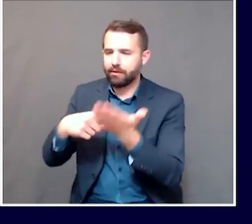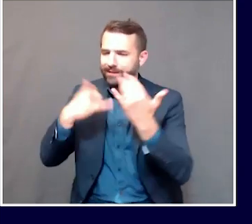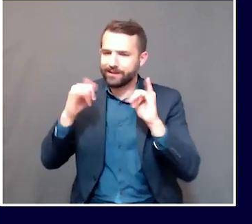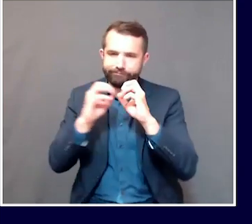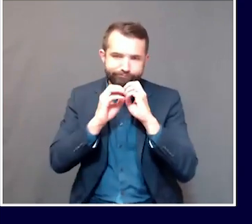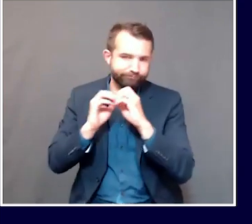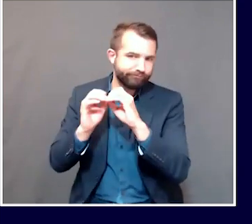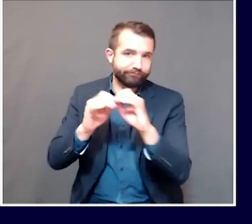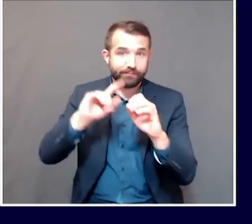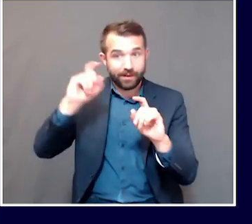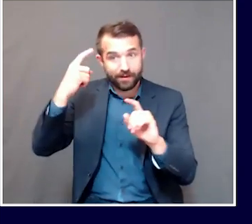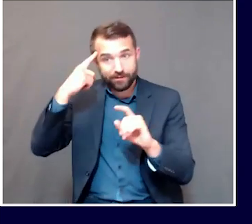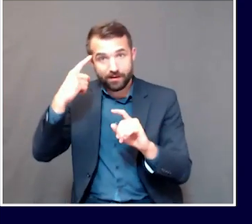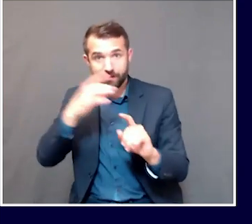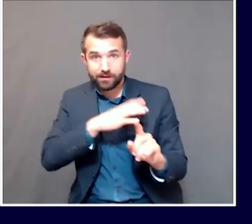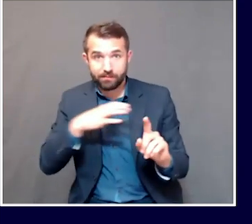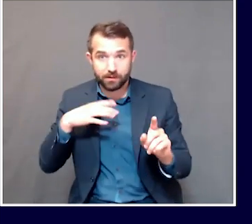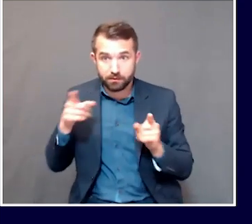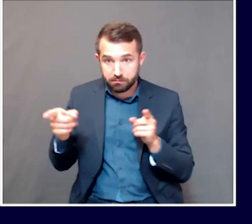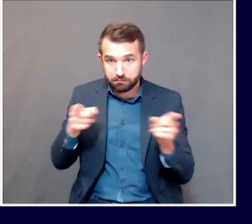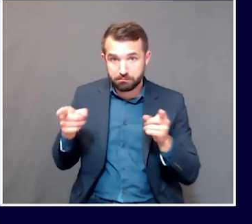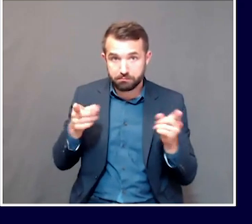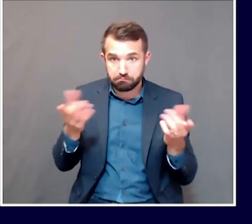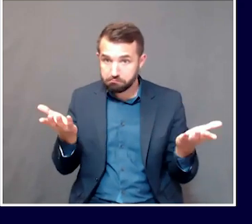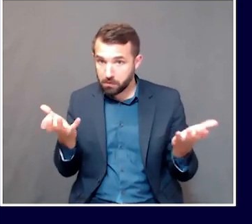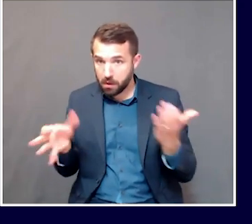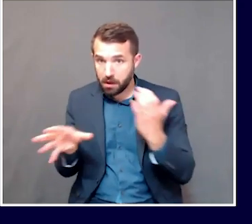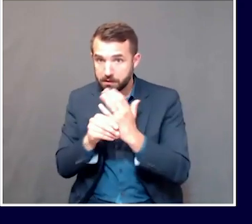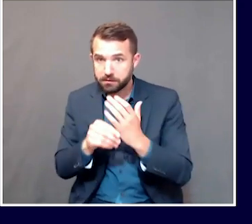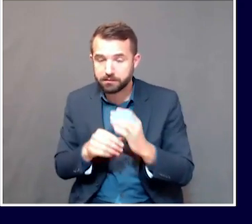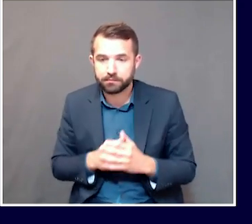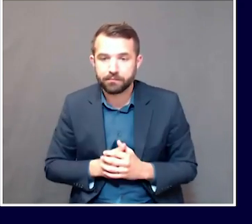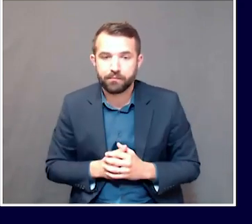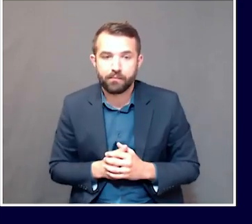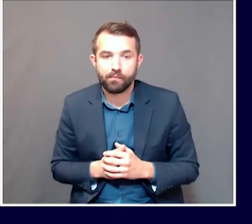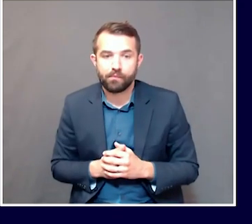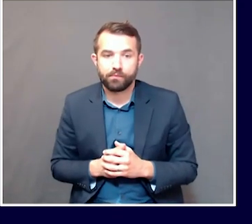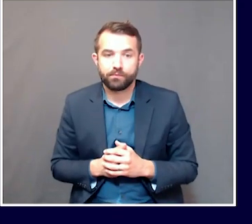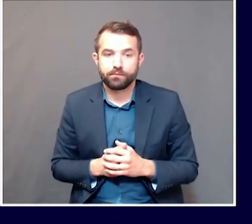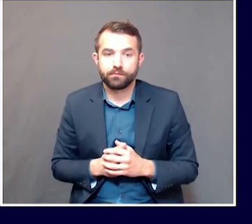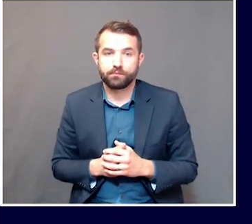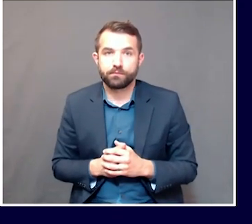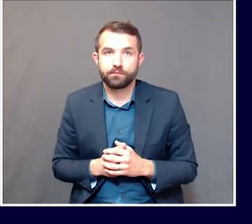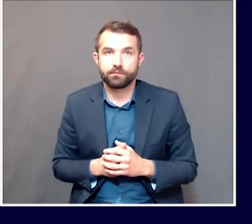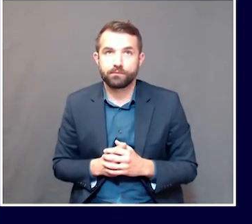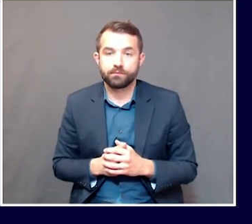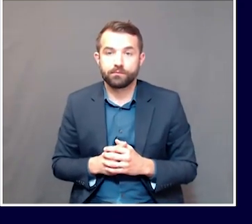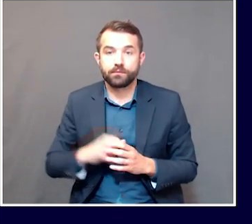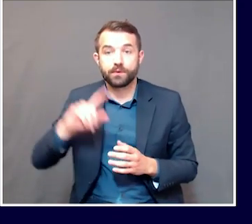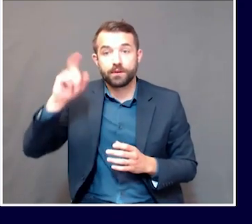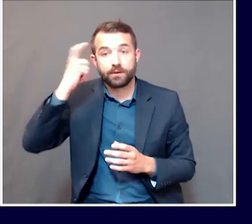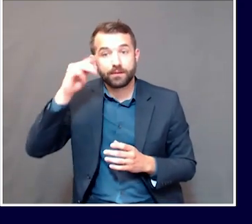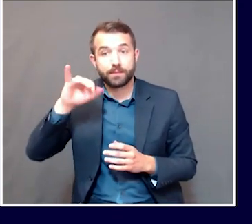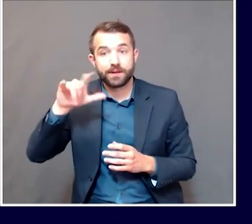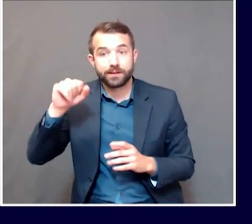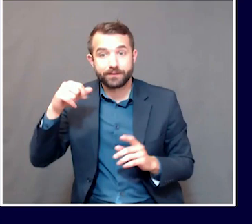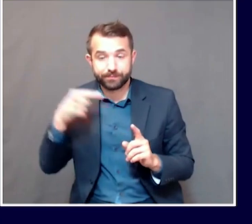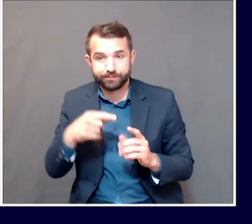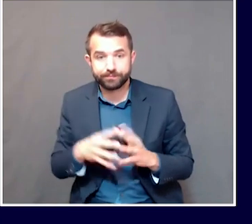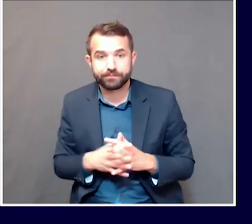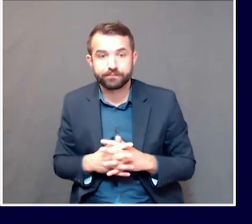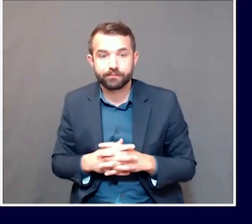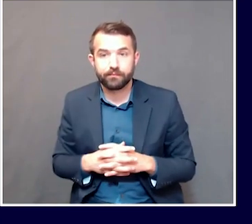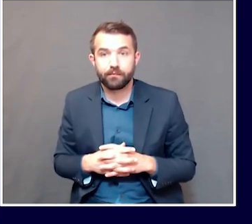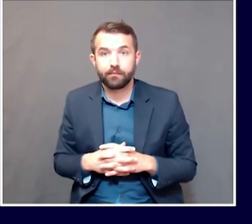governor or Commissioner Johnson to pick up from there. Right. Well, I'll just add, we talk about this every day, and we